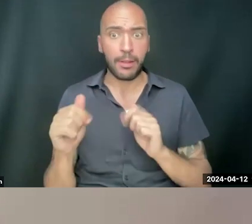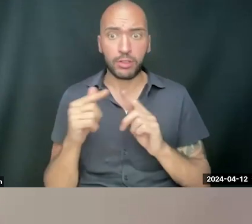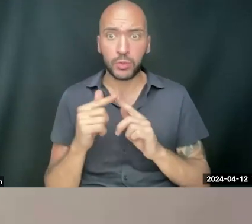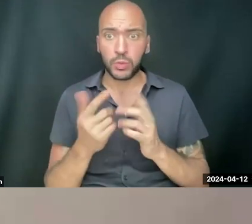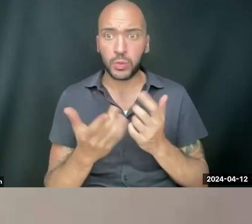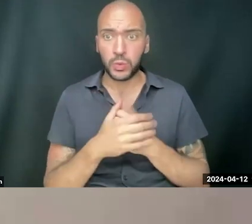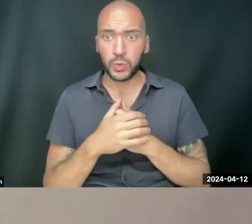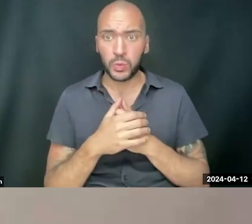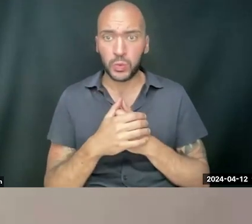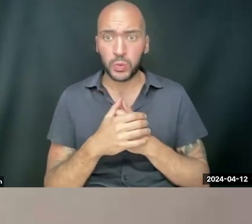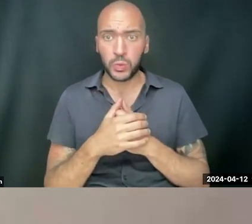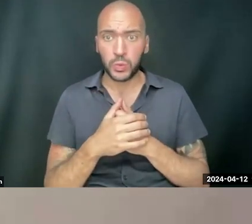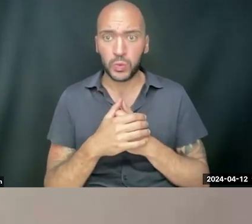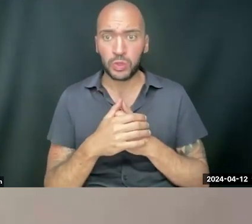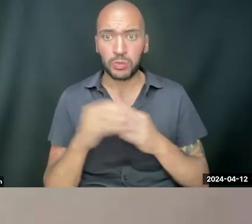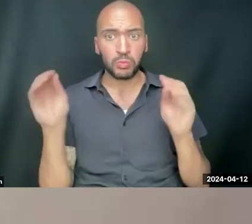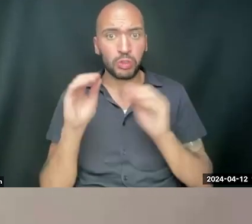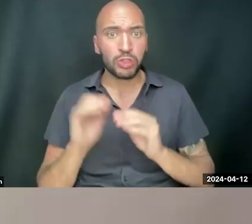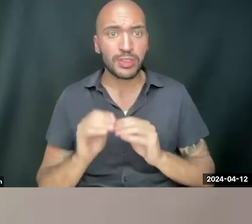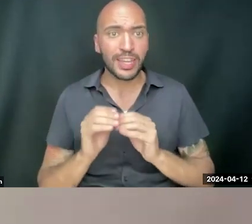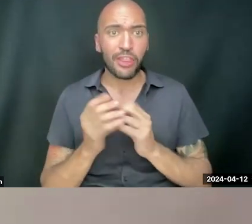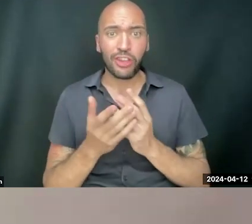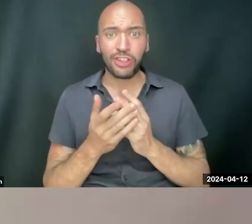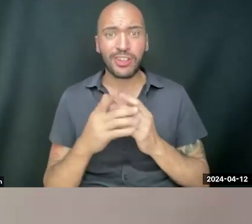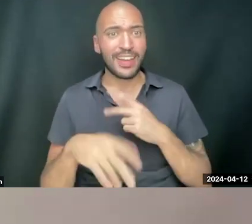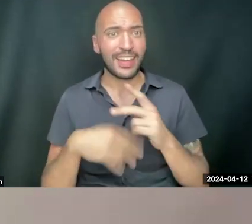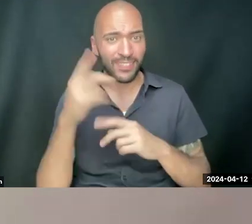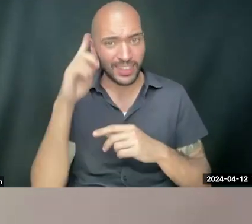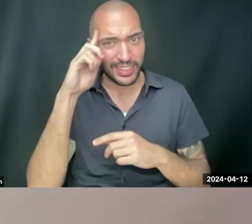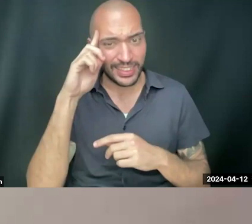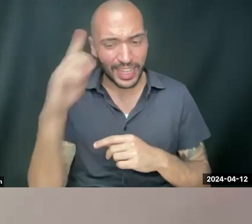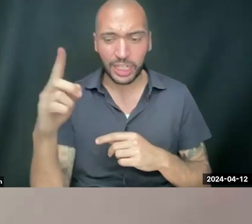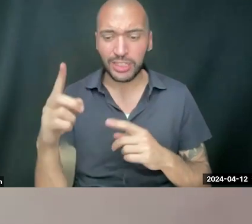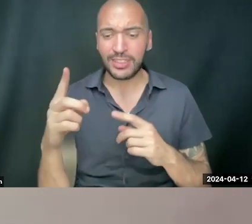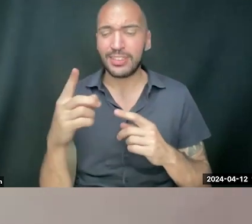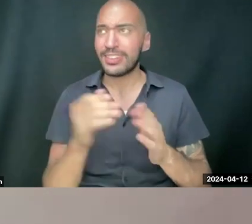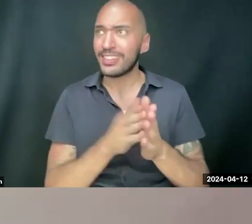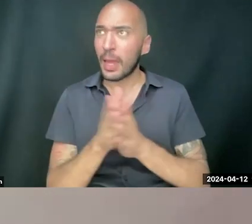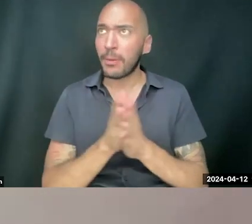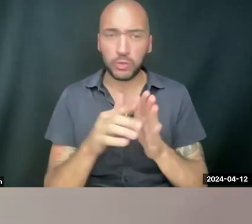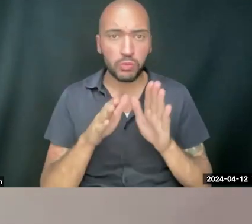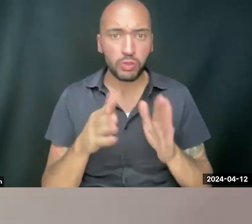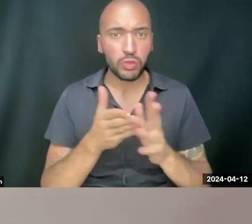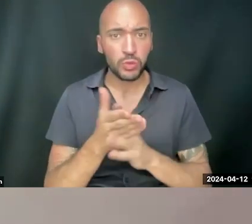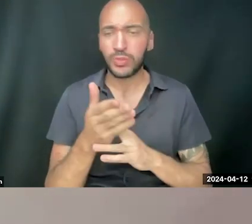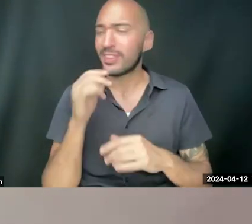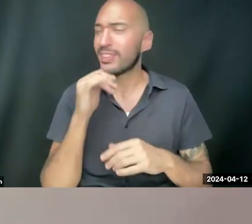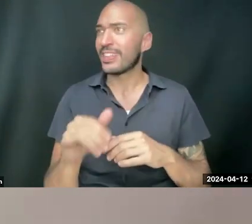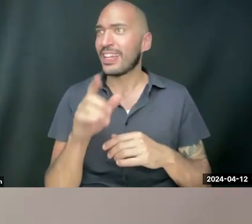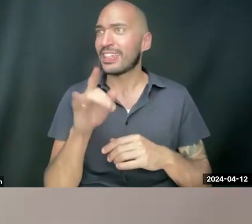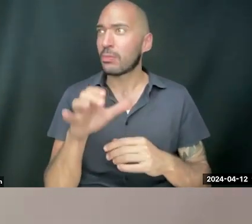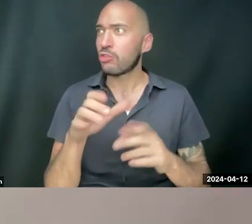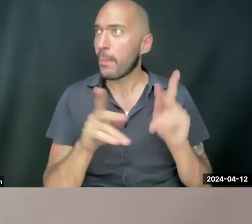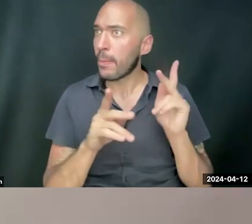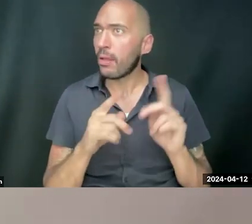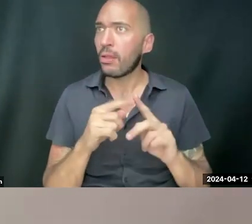put together a kind of intelligence and a kind of stamina to push through, who is diasporic people who